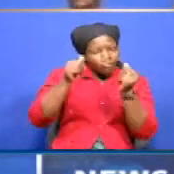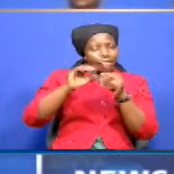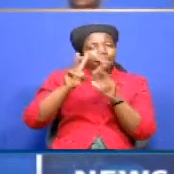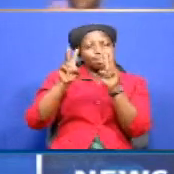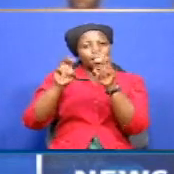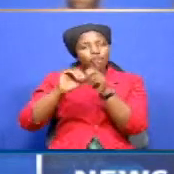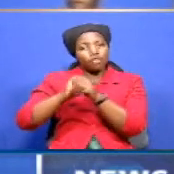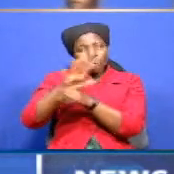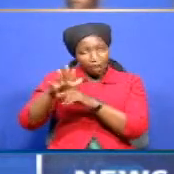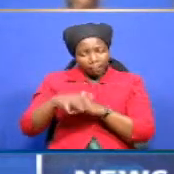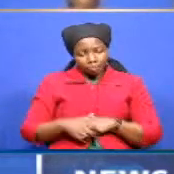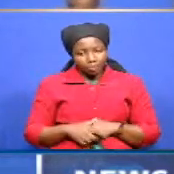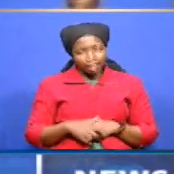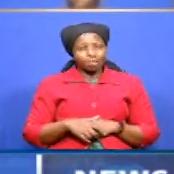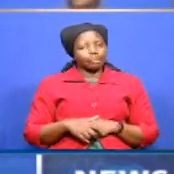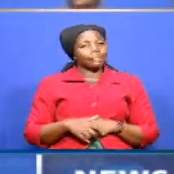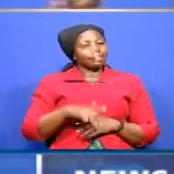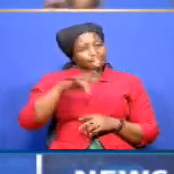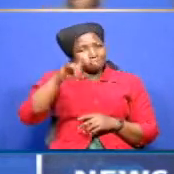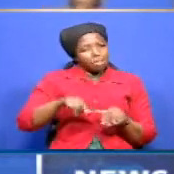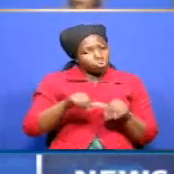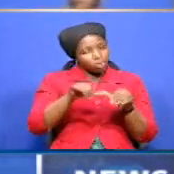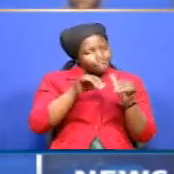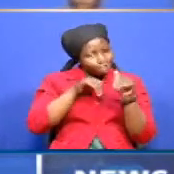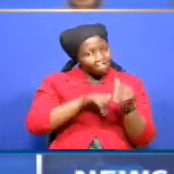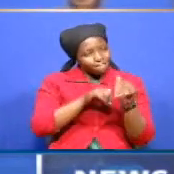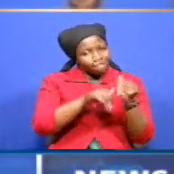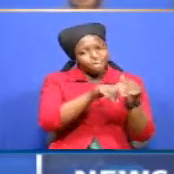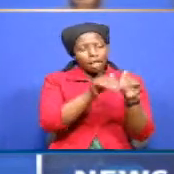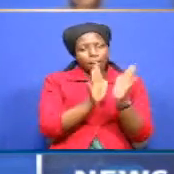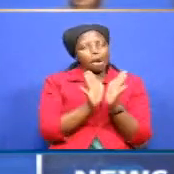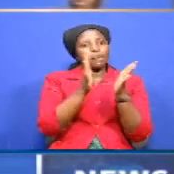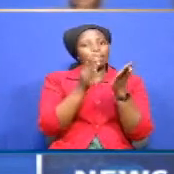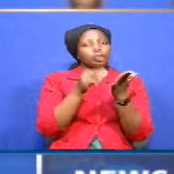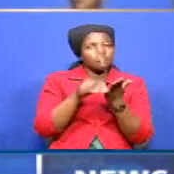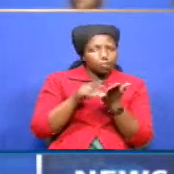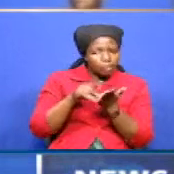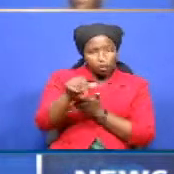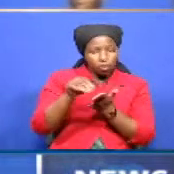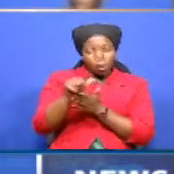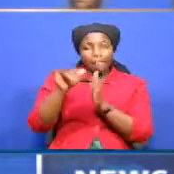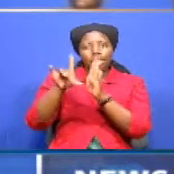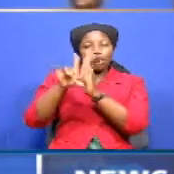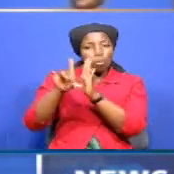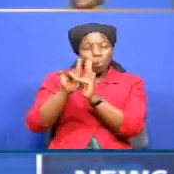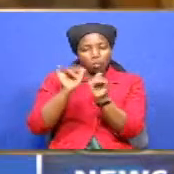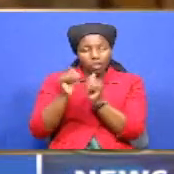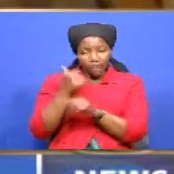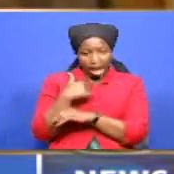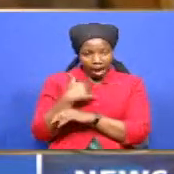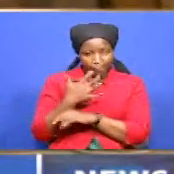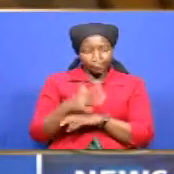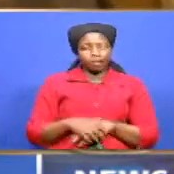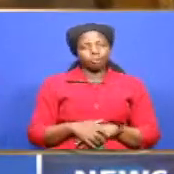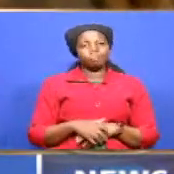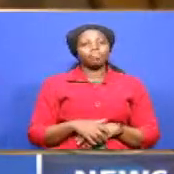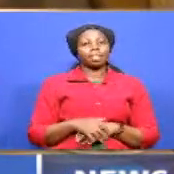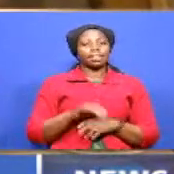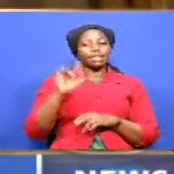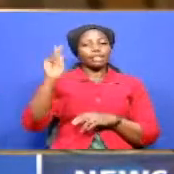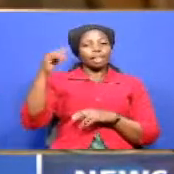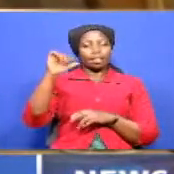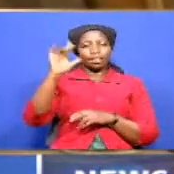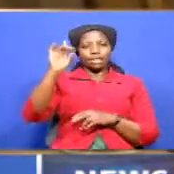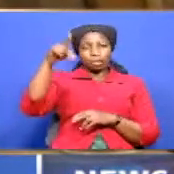mr speaker they must continue following the public procurement laws that we have mr speaker kenyan's gdp growth for